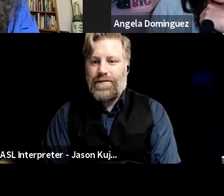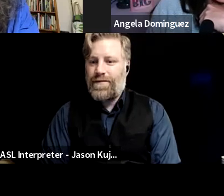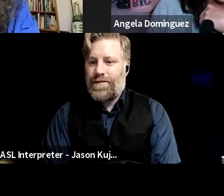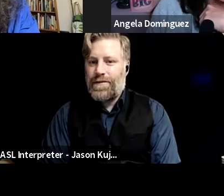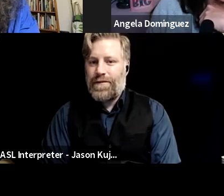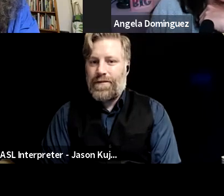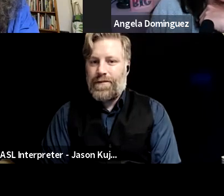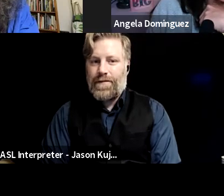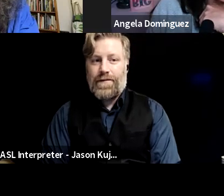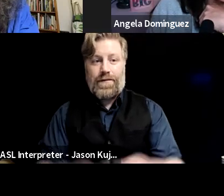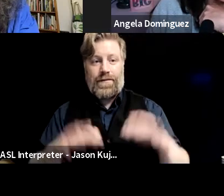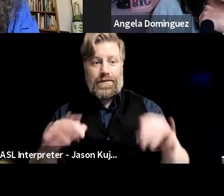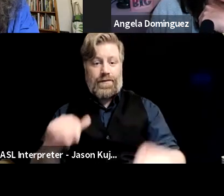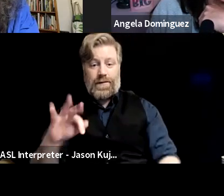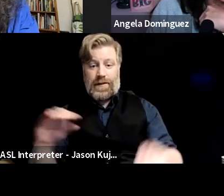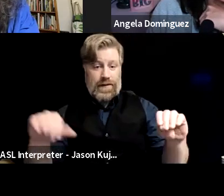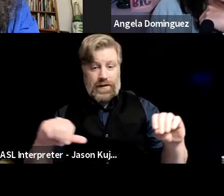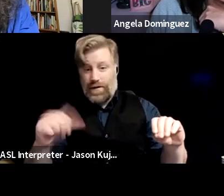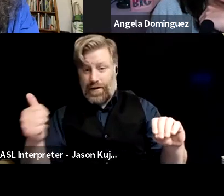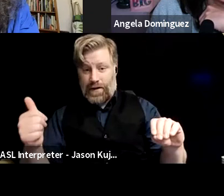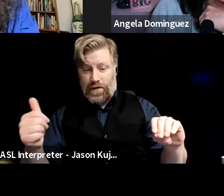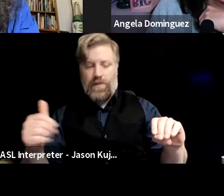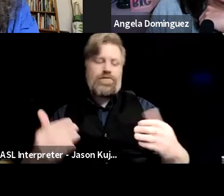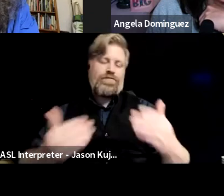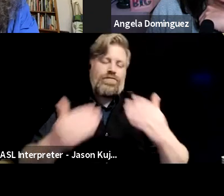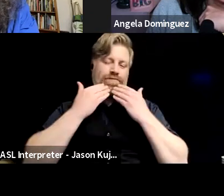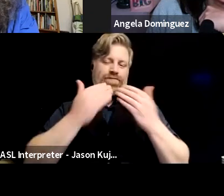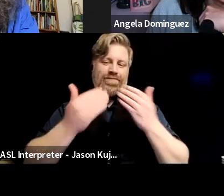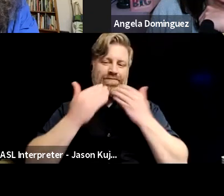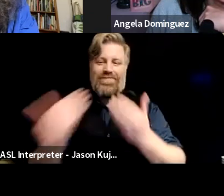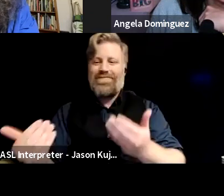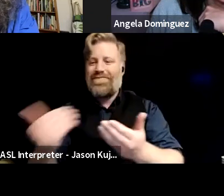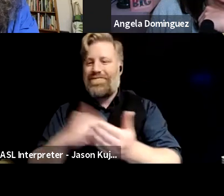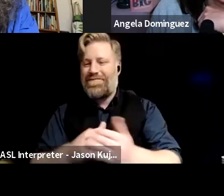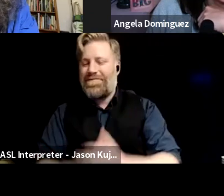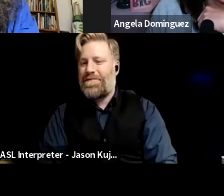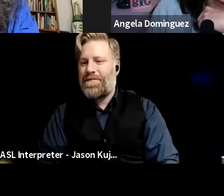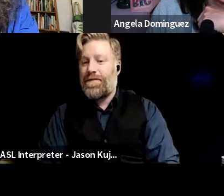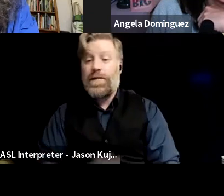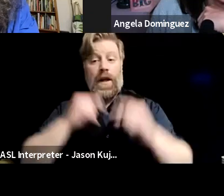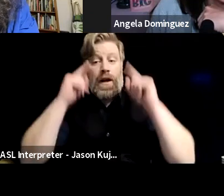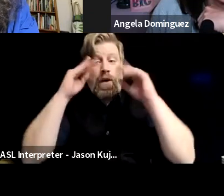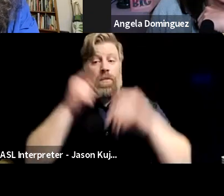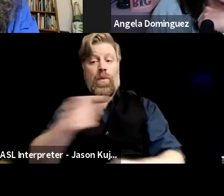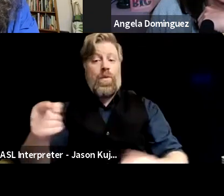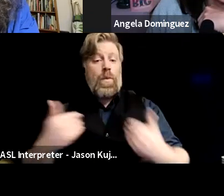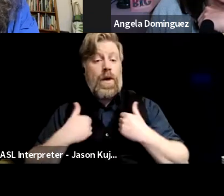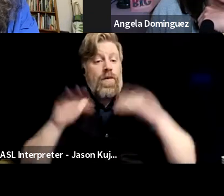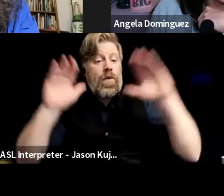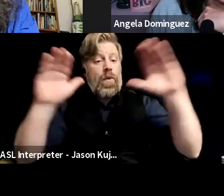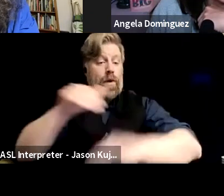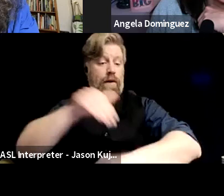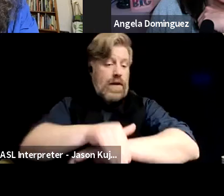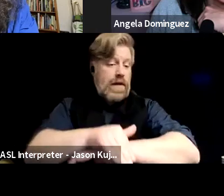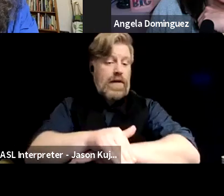All right. Well, if no one has anything else to say, um, thank you again. And, um, I hope you all have a wonderful evening and rest of your